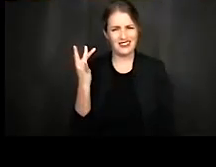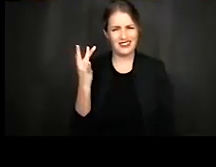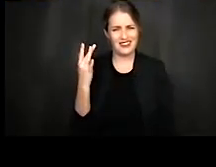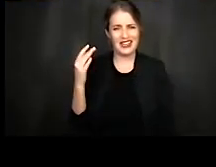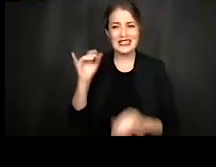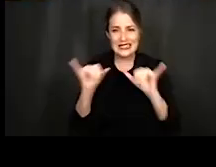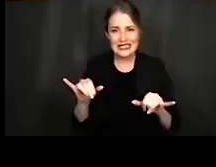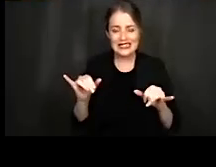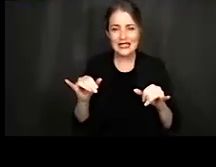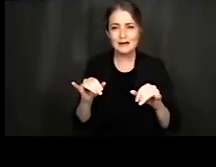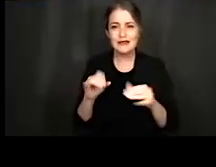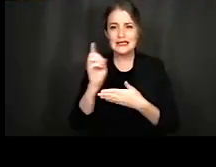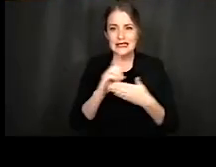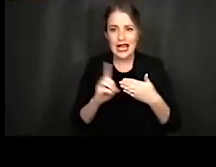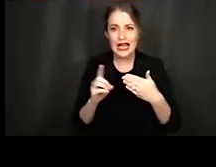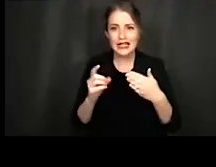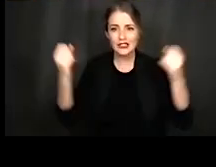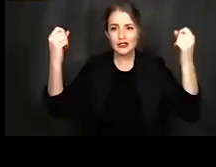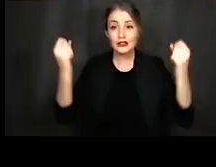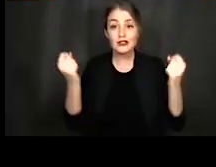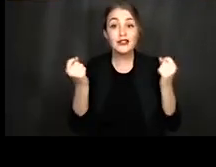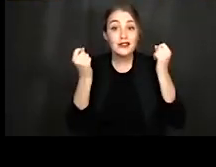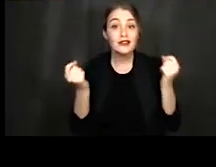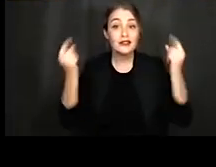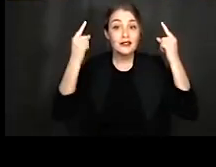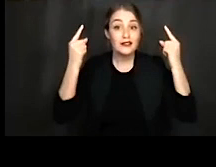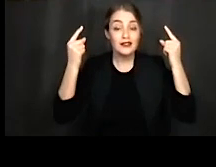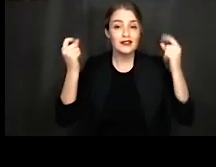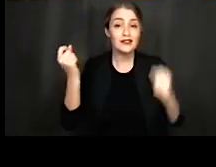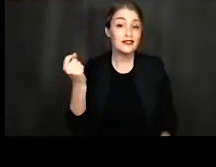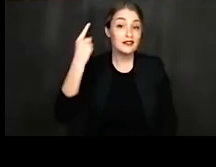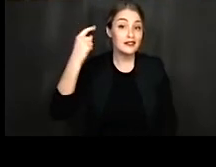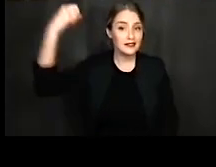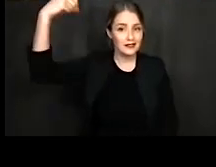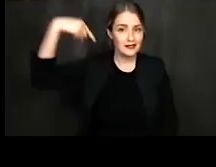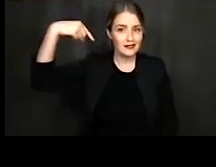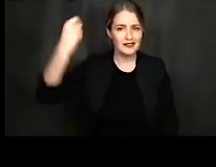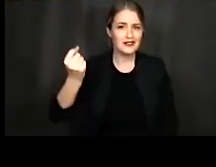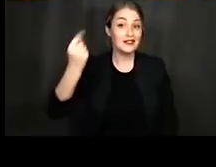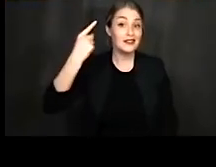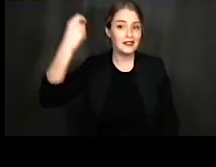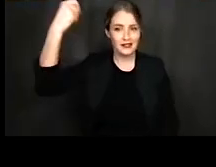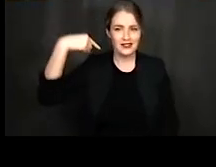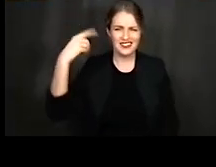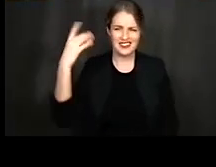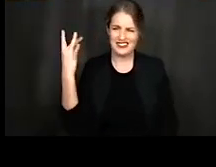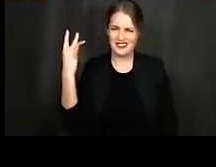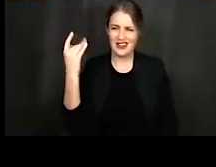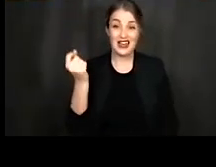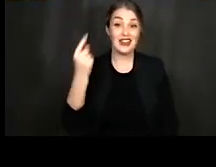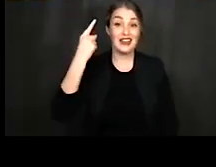to transduce, to detect, to send information about sound to the brain?